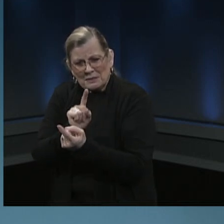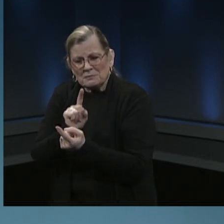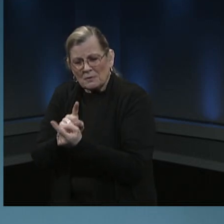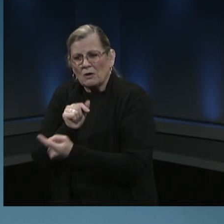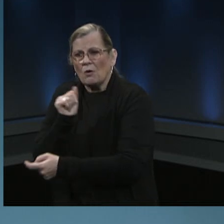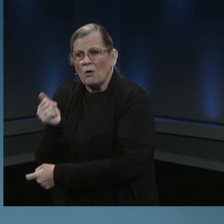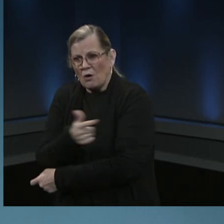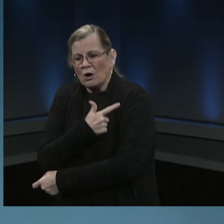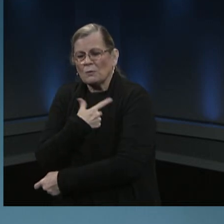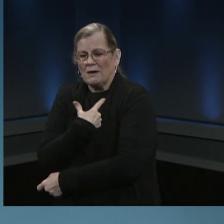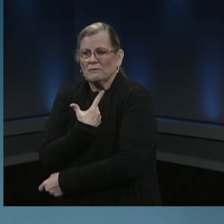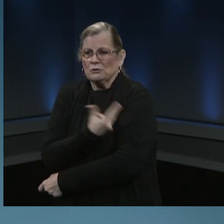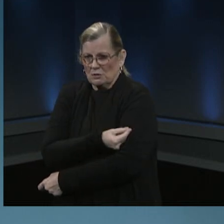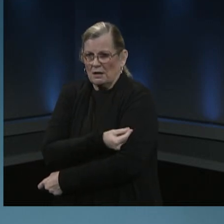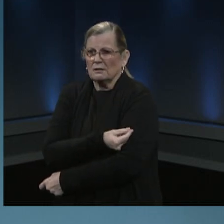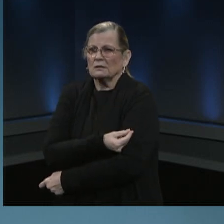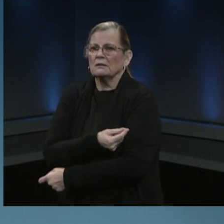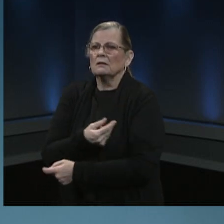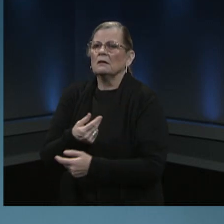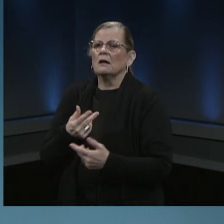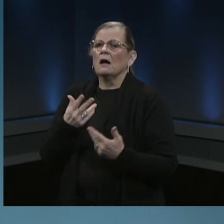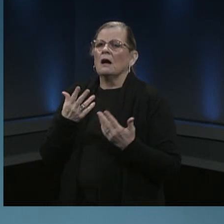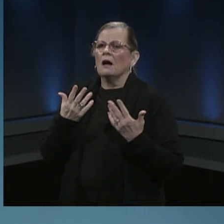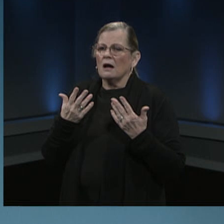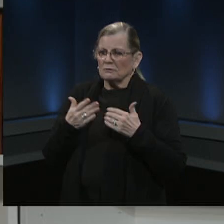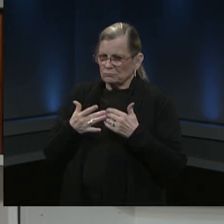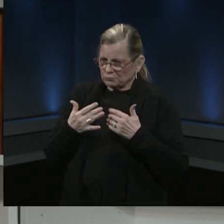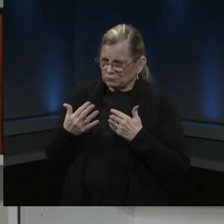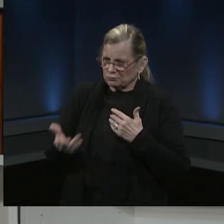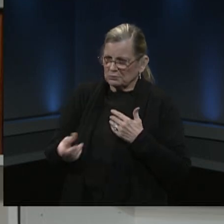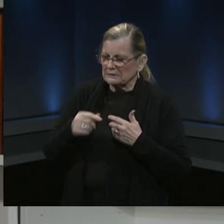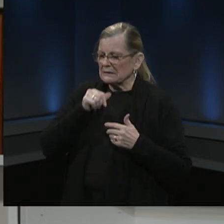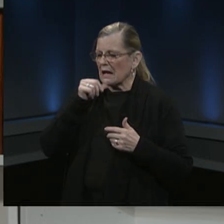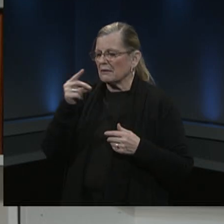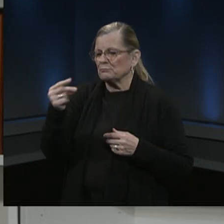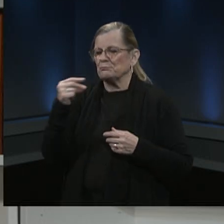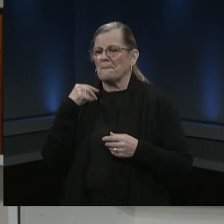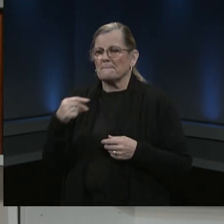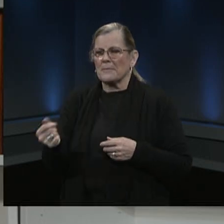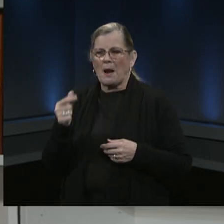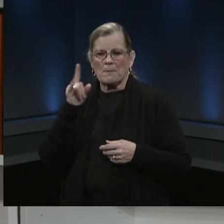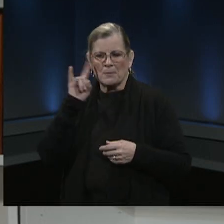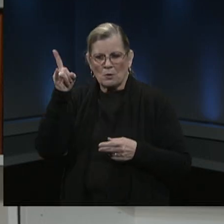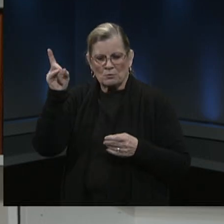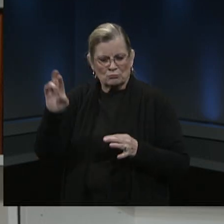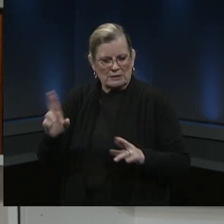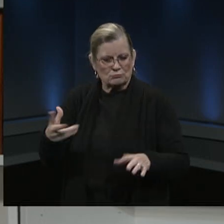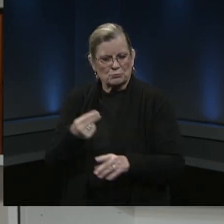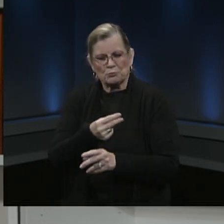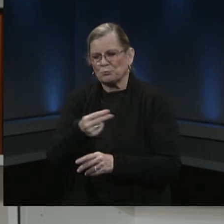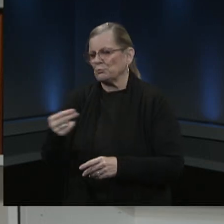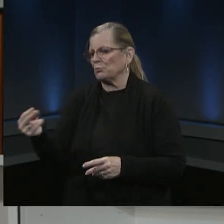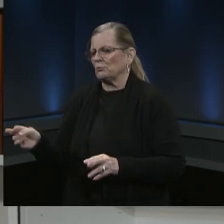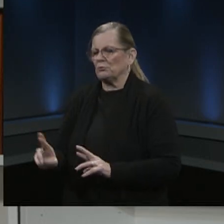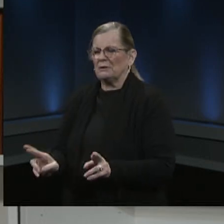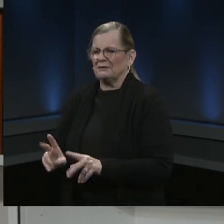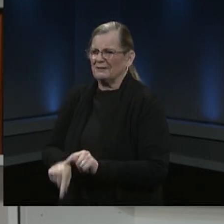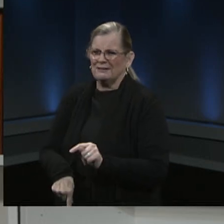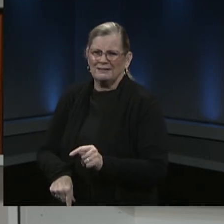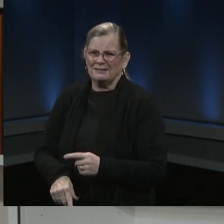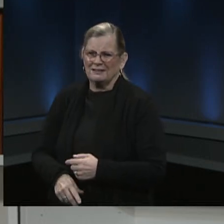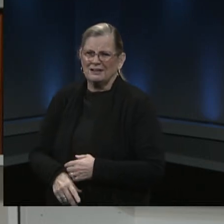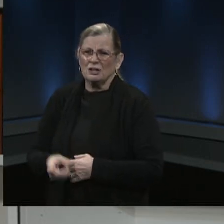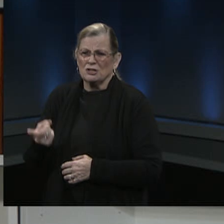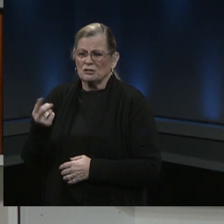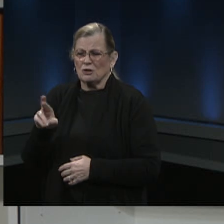everybody it just won't be immediate and you know one of the things i think that's important to remember is we're being given this opportunity as